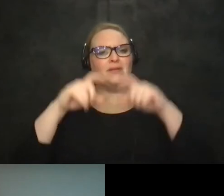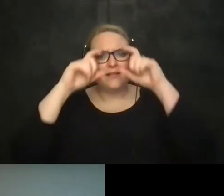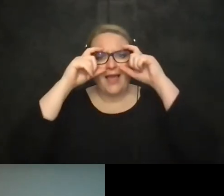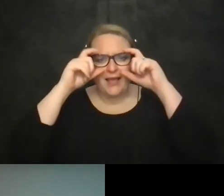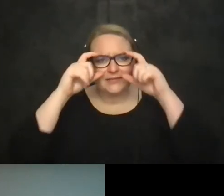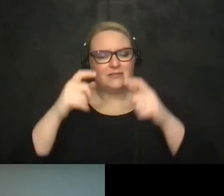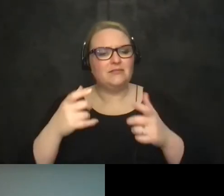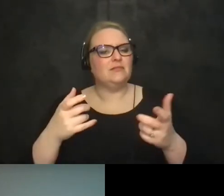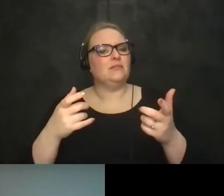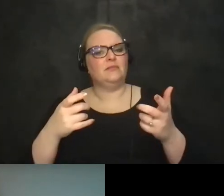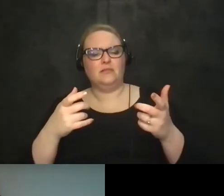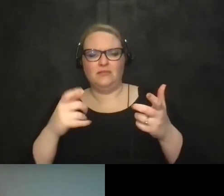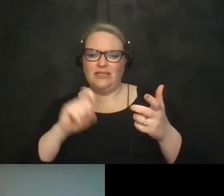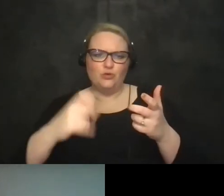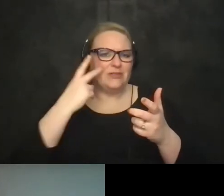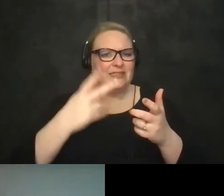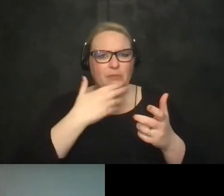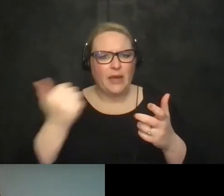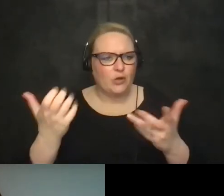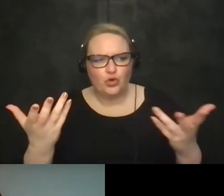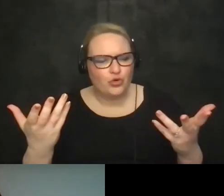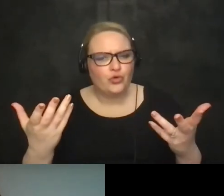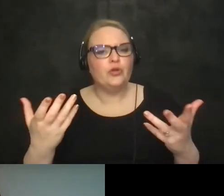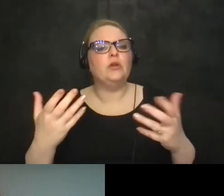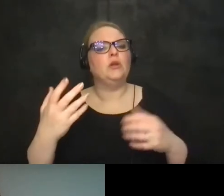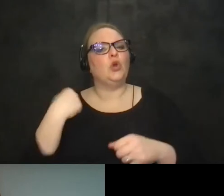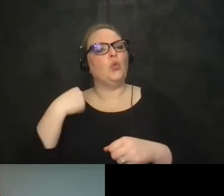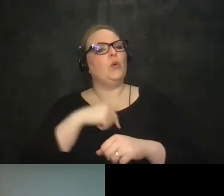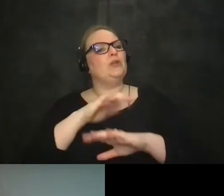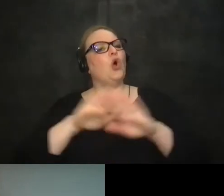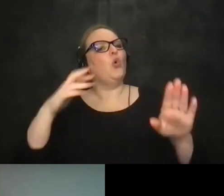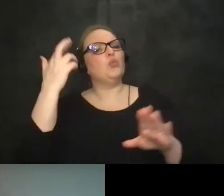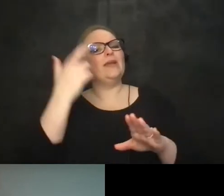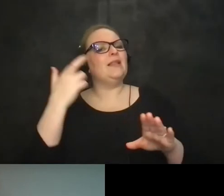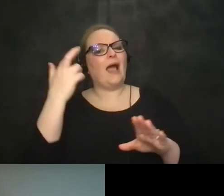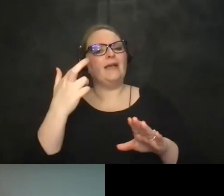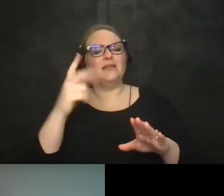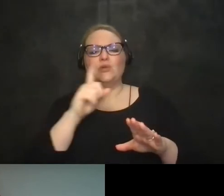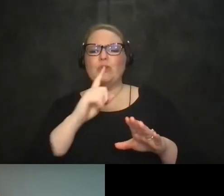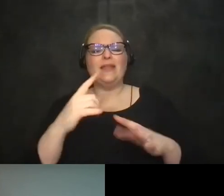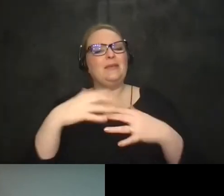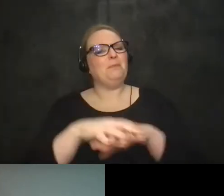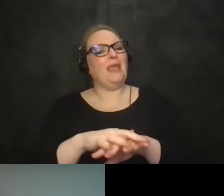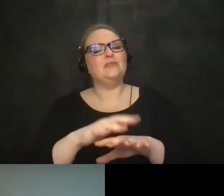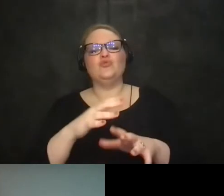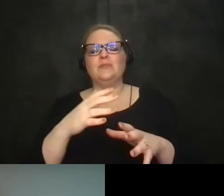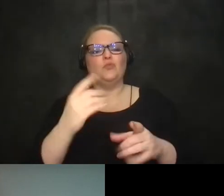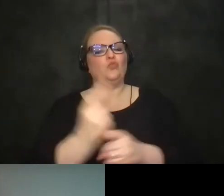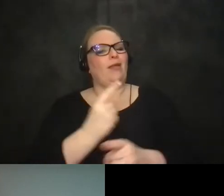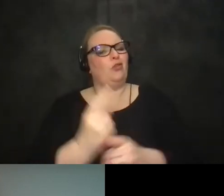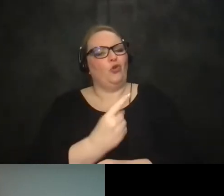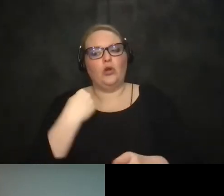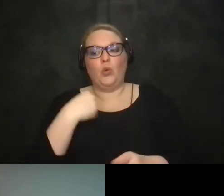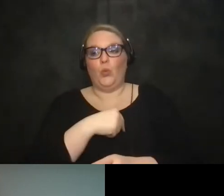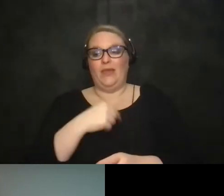to be able to see better and i think we don't realize how mainstream and commonplace it is and i think we see